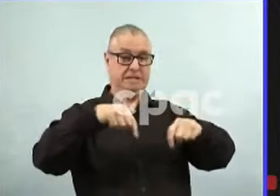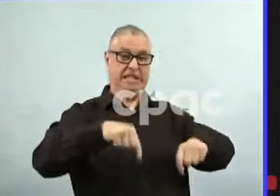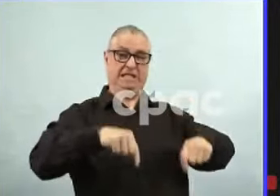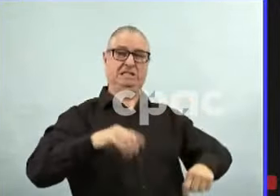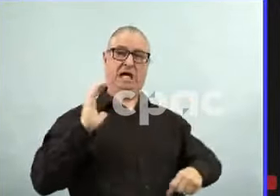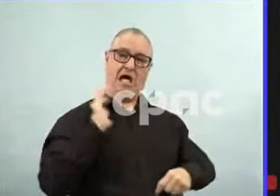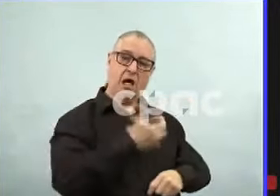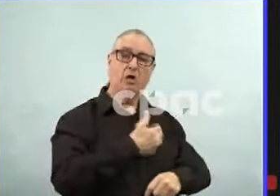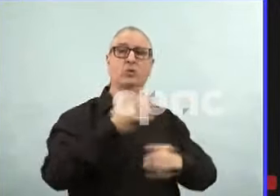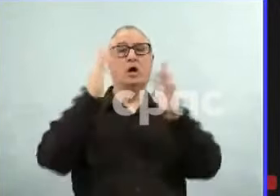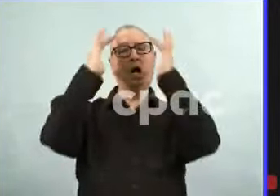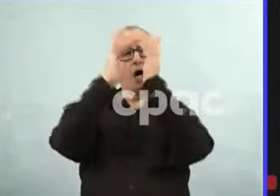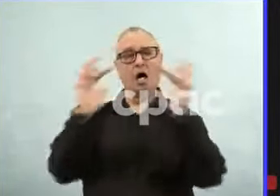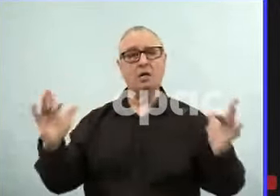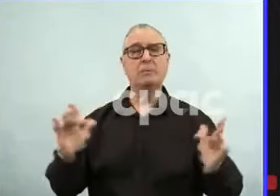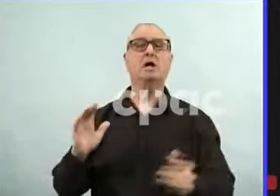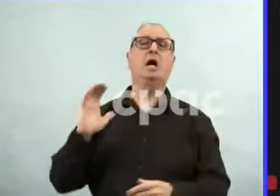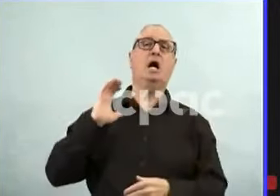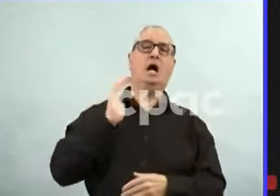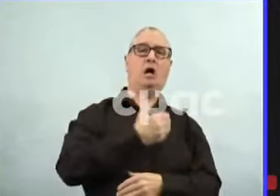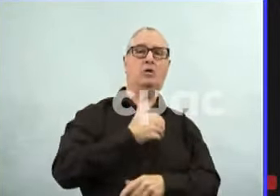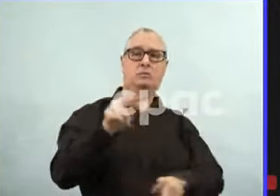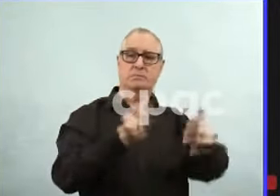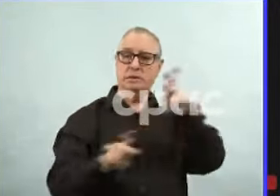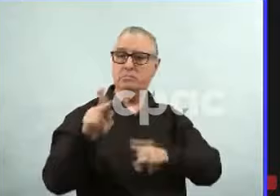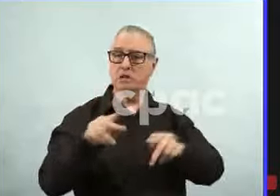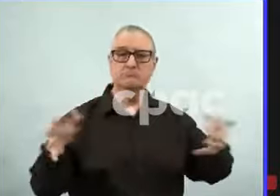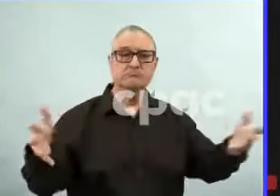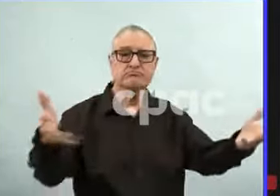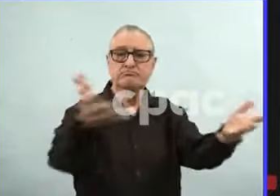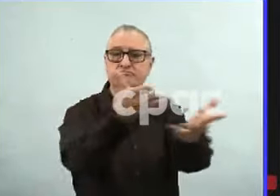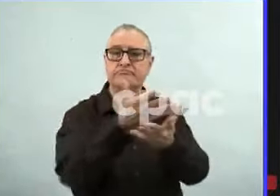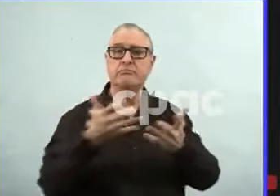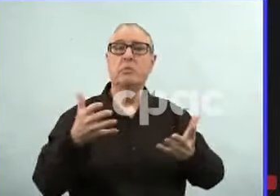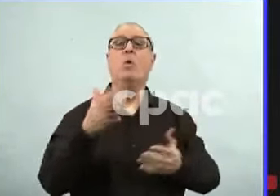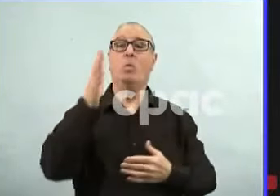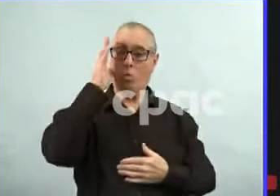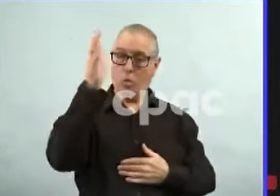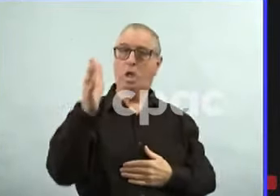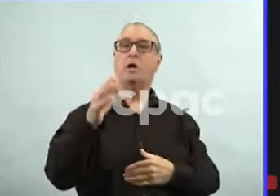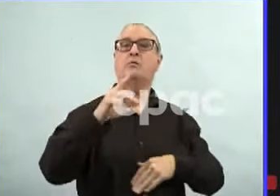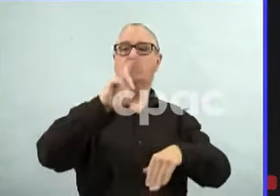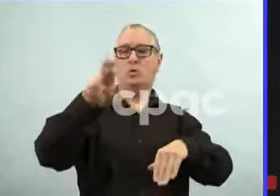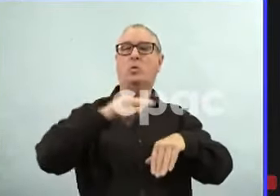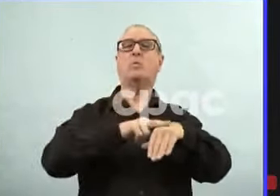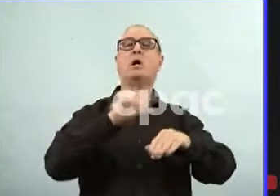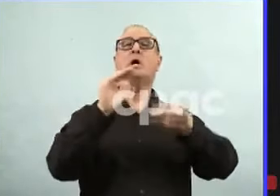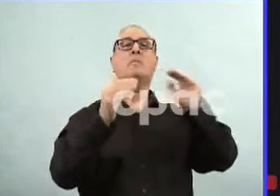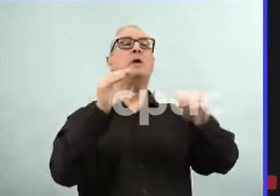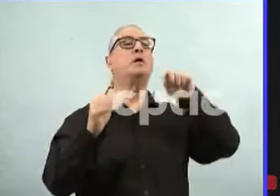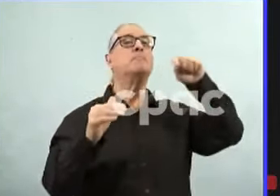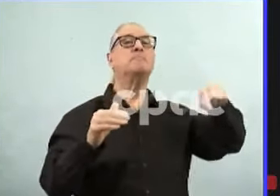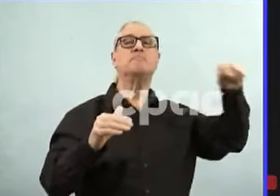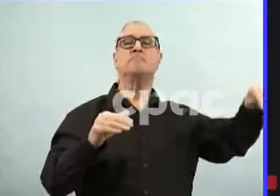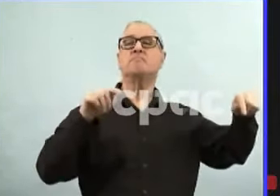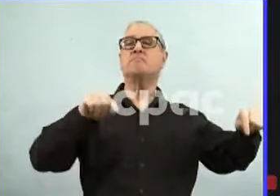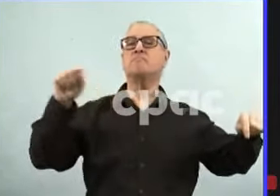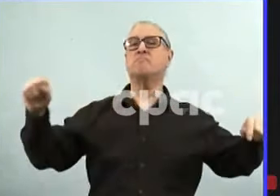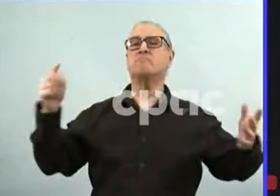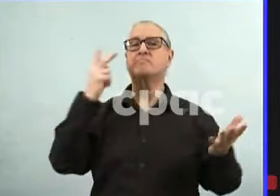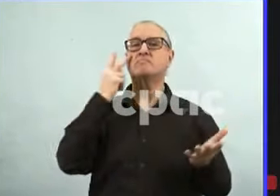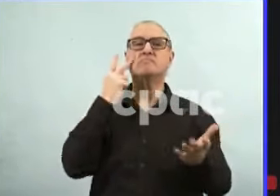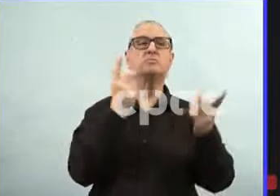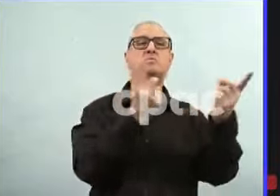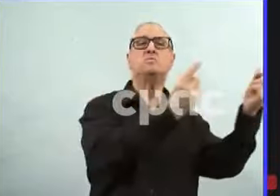take our population into account there as well. Of course, we look at what's happening in other jurisdictions and what the impact there is in those jurisdictions as well. So again,